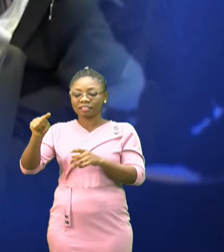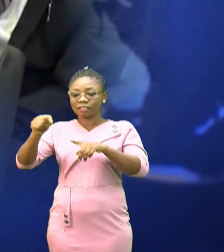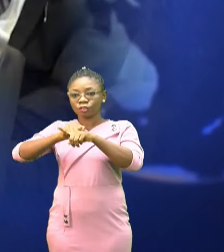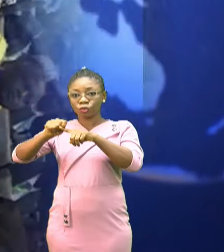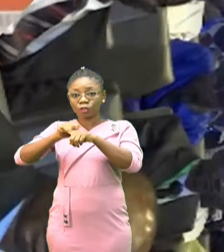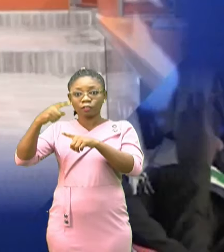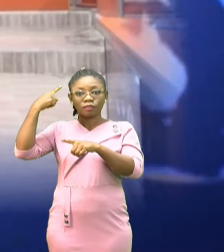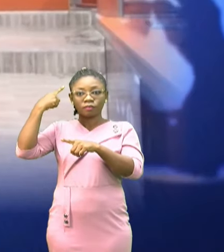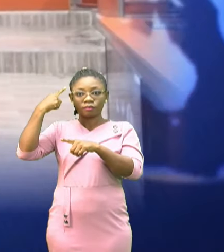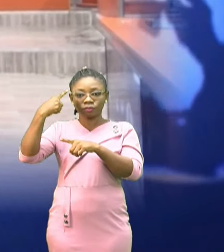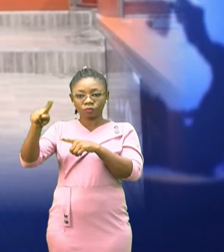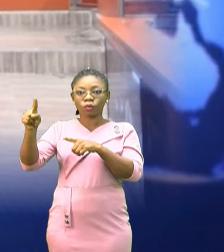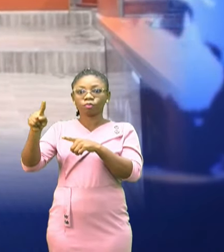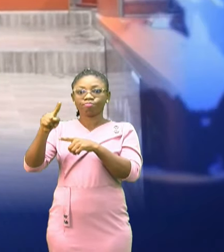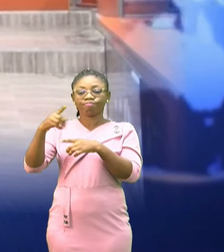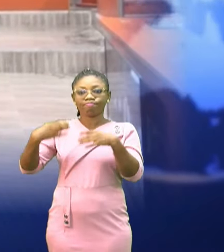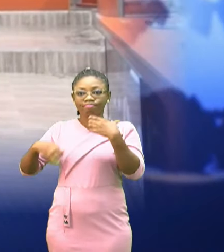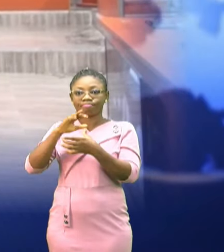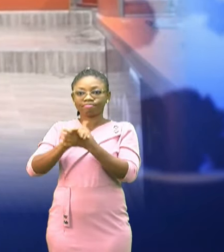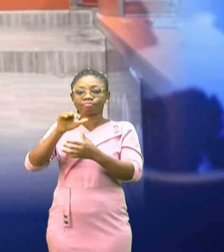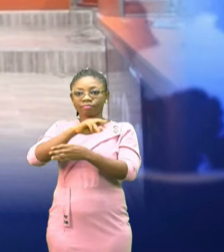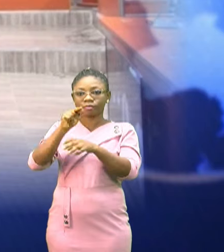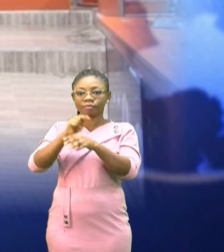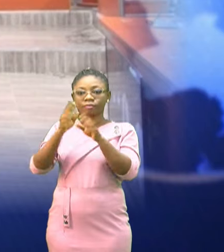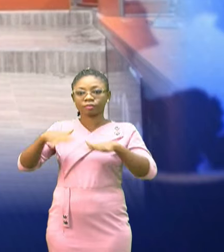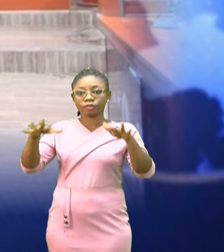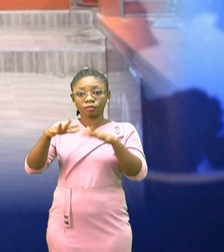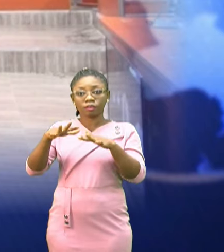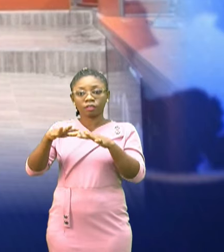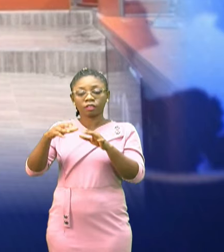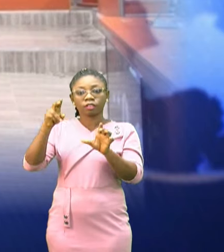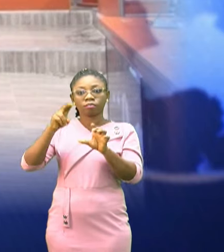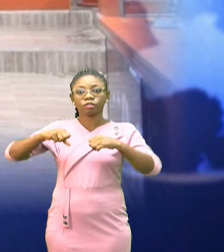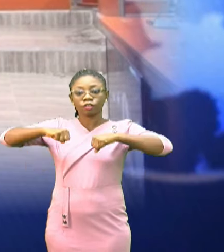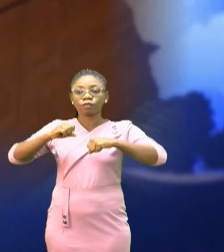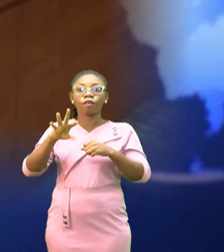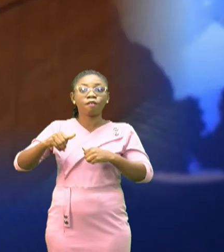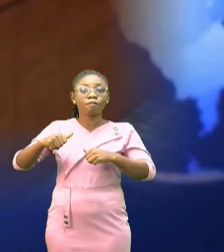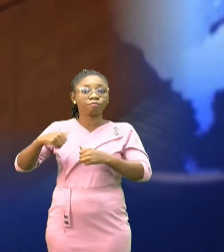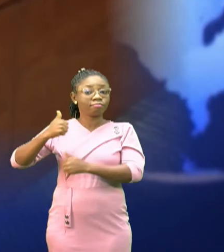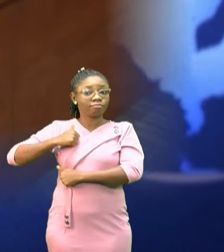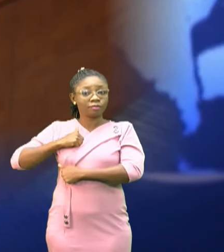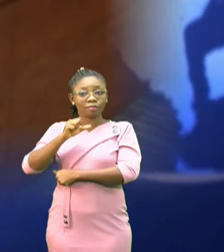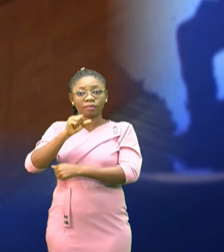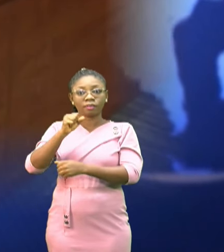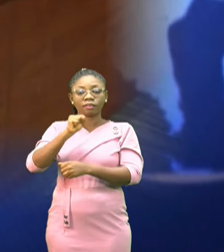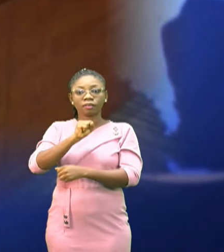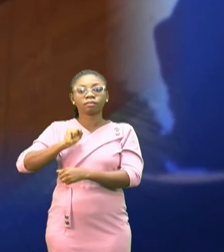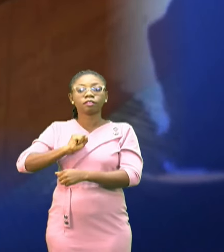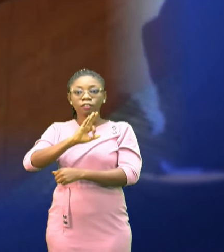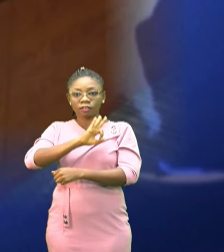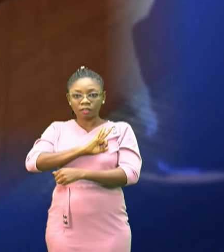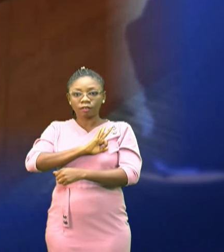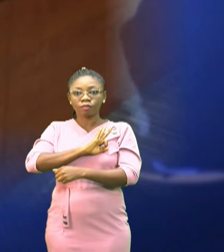managers nationwide. Chief of Army staff unbeat on Nigeria's security apparatus, vows to rout